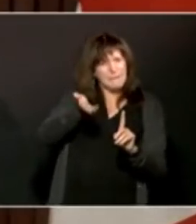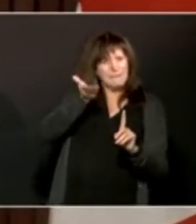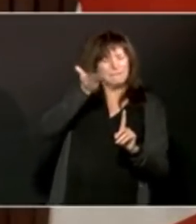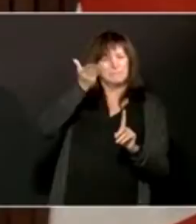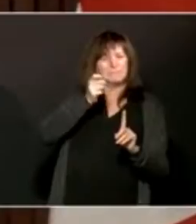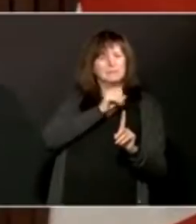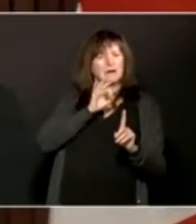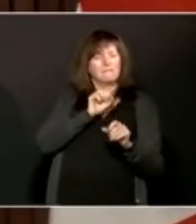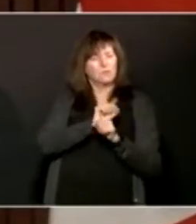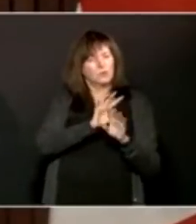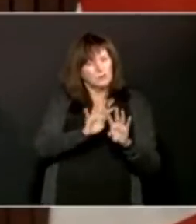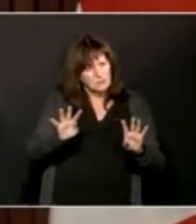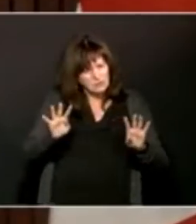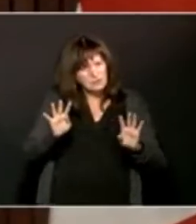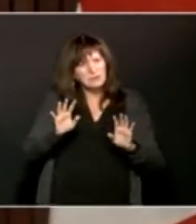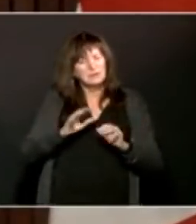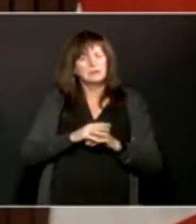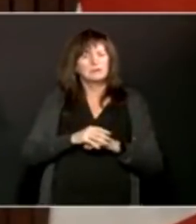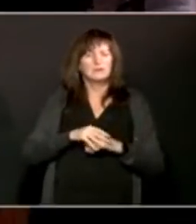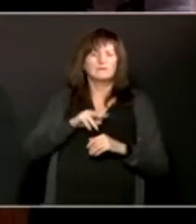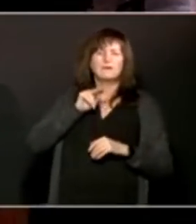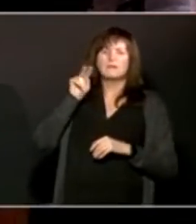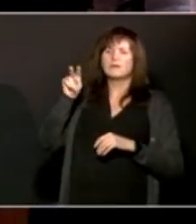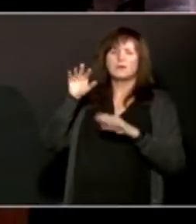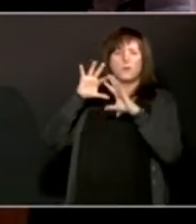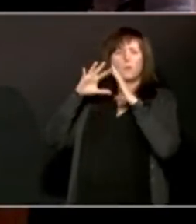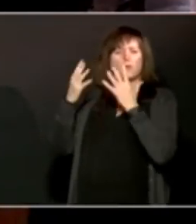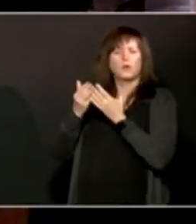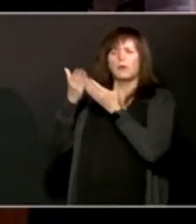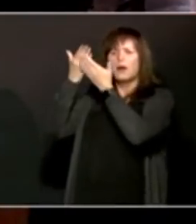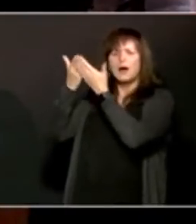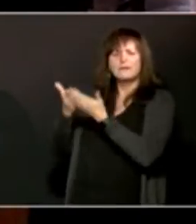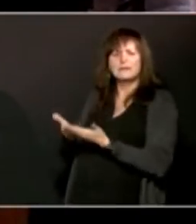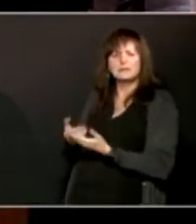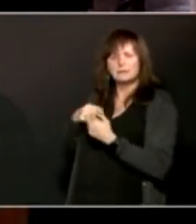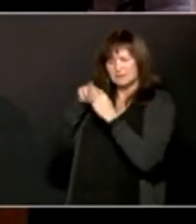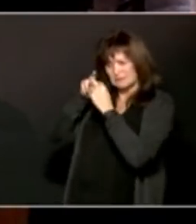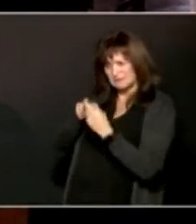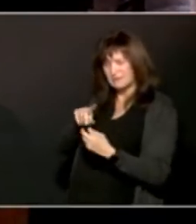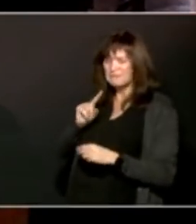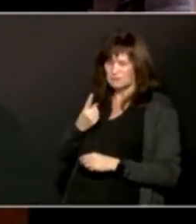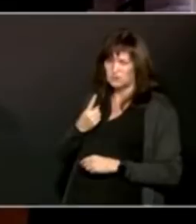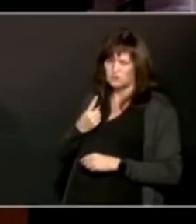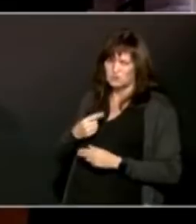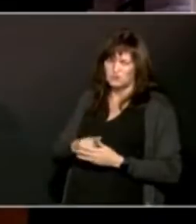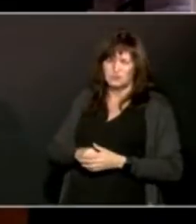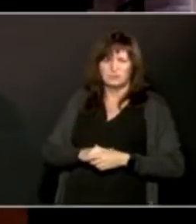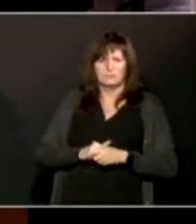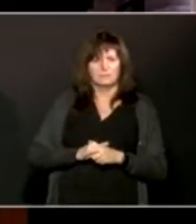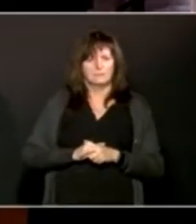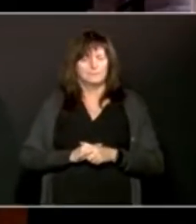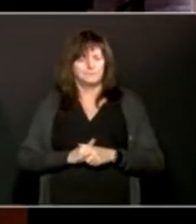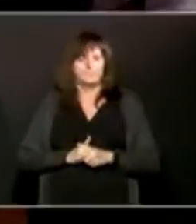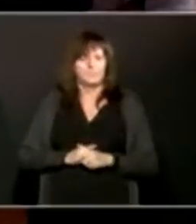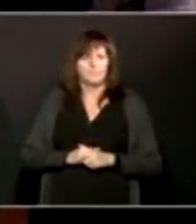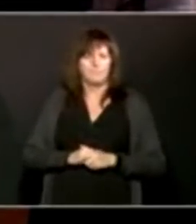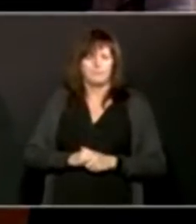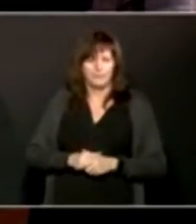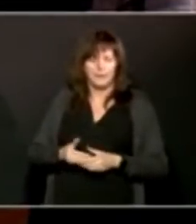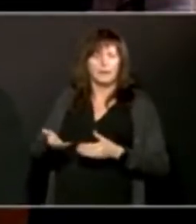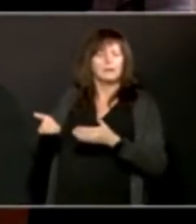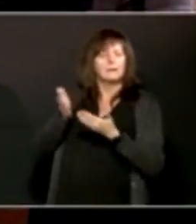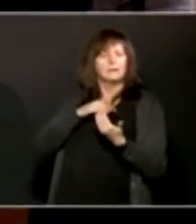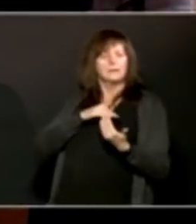the world. Next question. Your next question comes from Jeff Gray from the Globe and Mail.